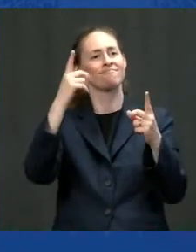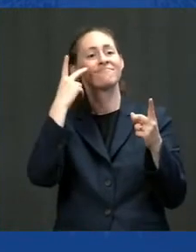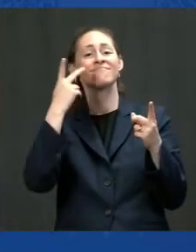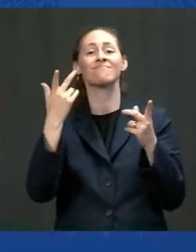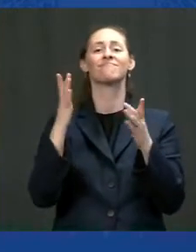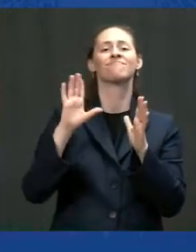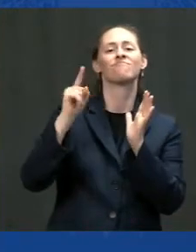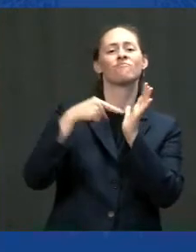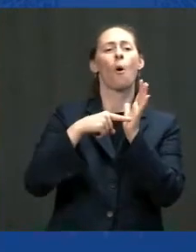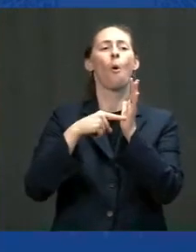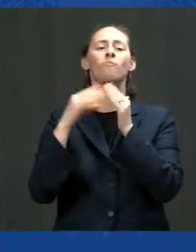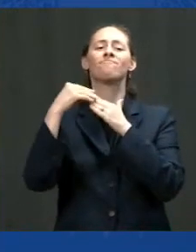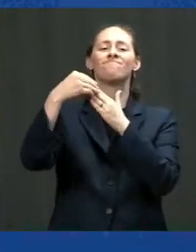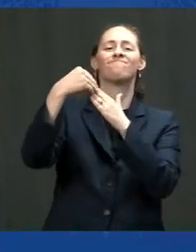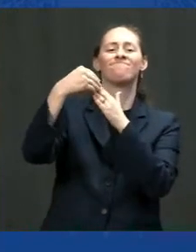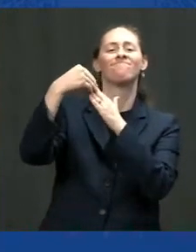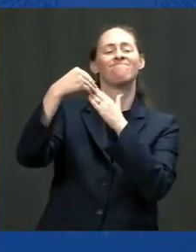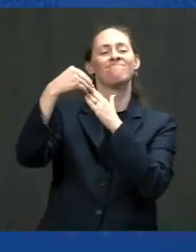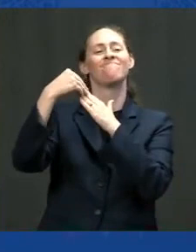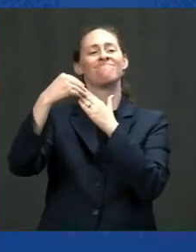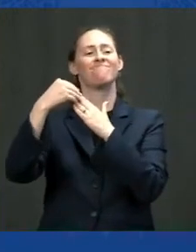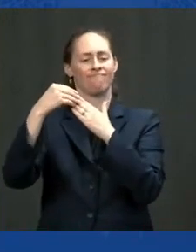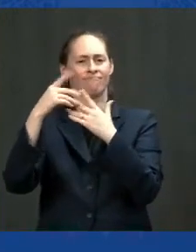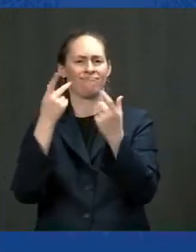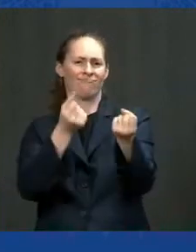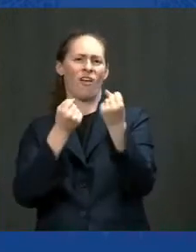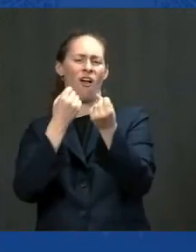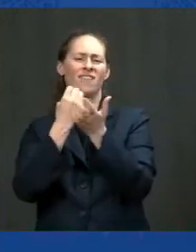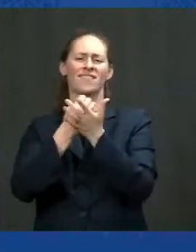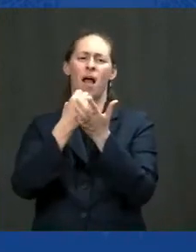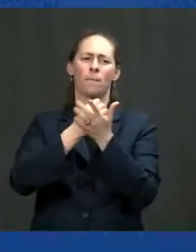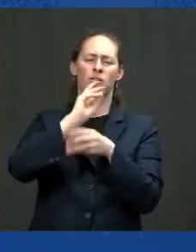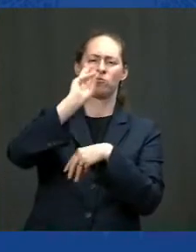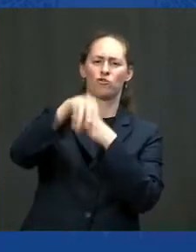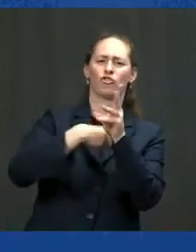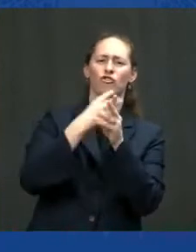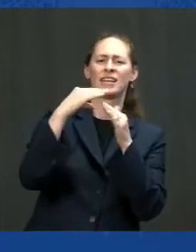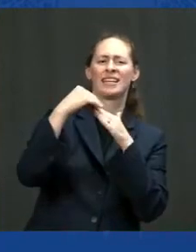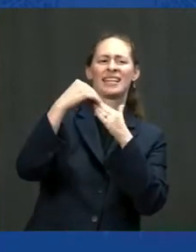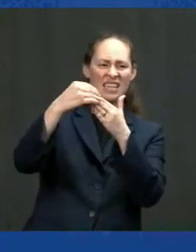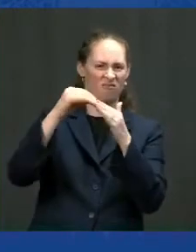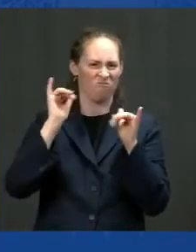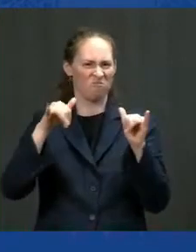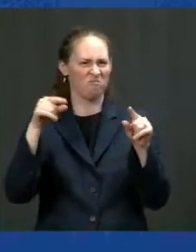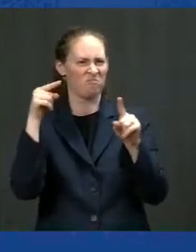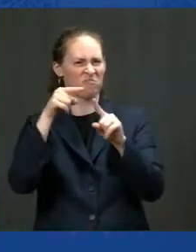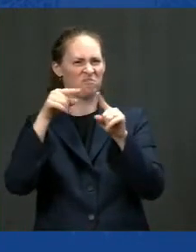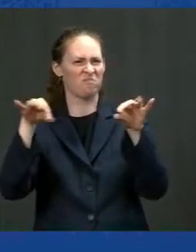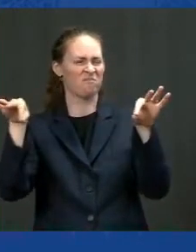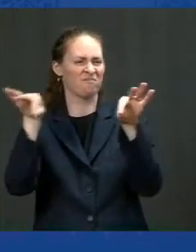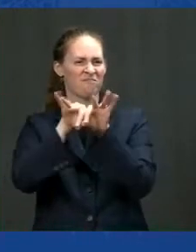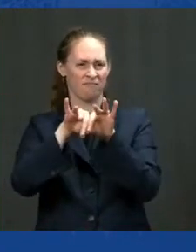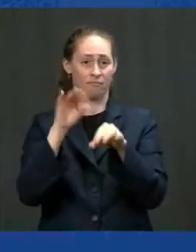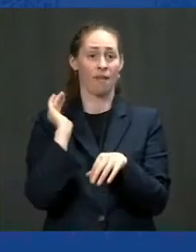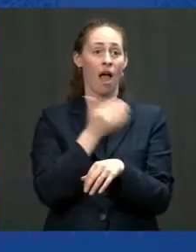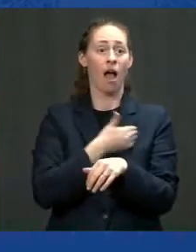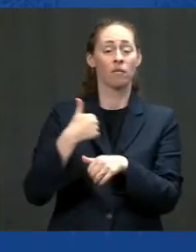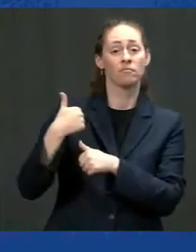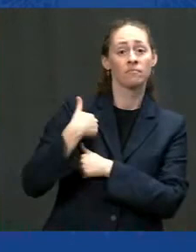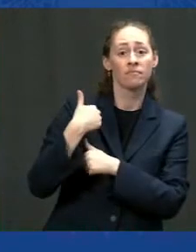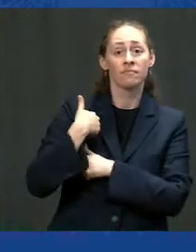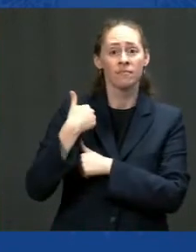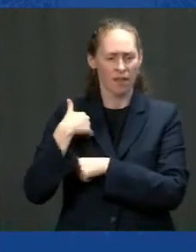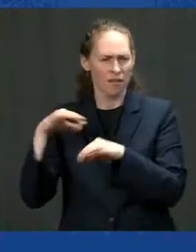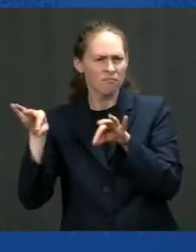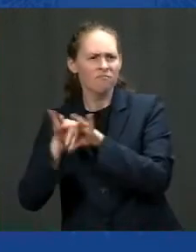as the most powerful economy in the world. And that is as important as the size of our military and as anything